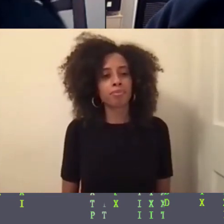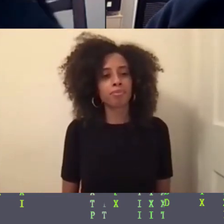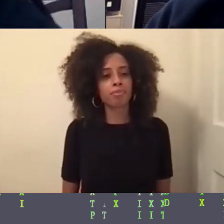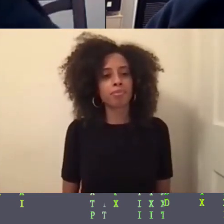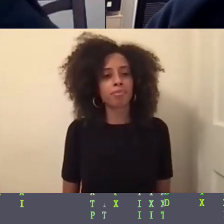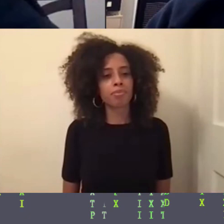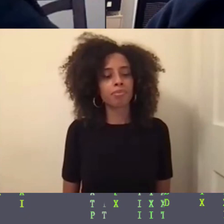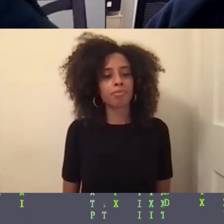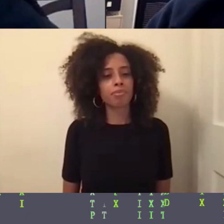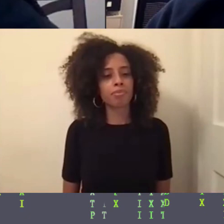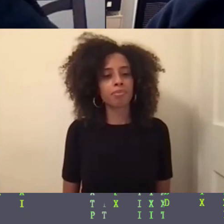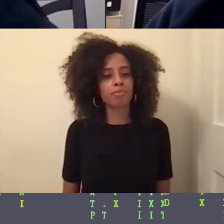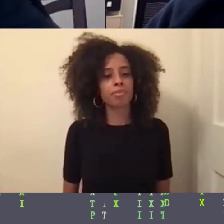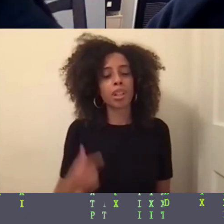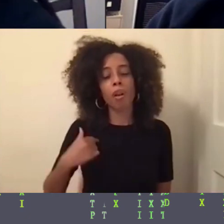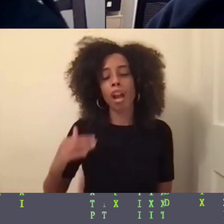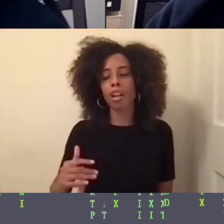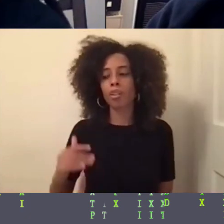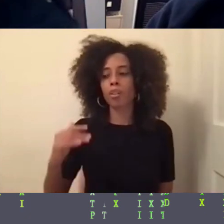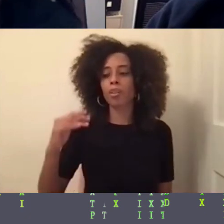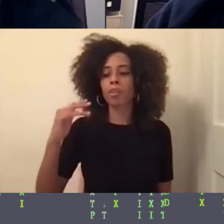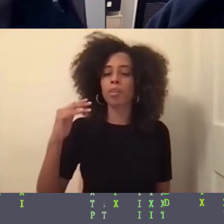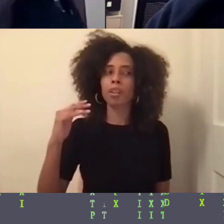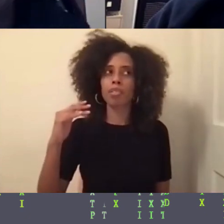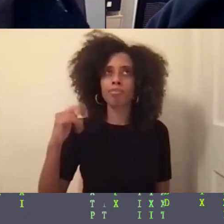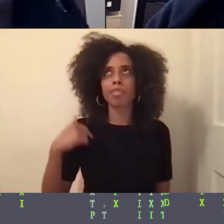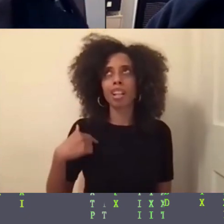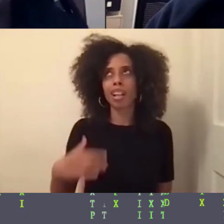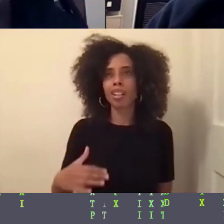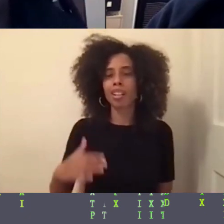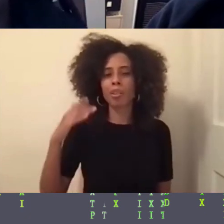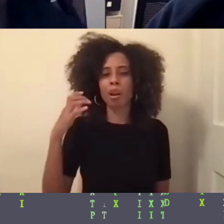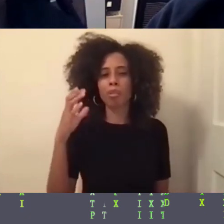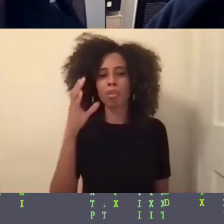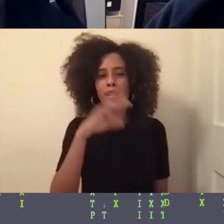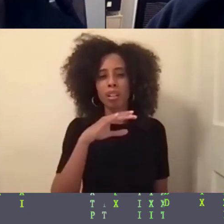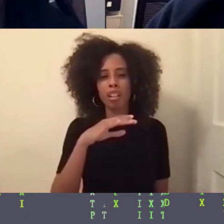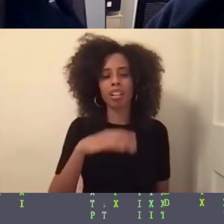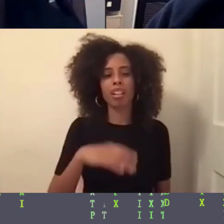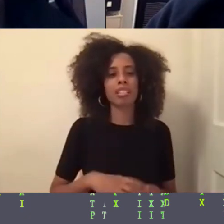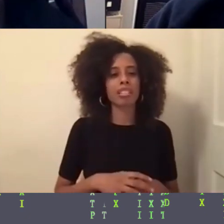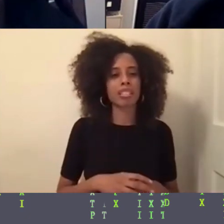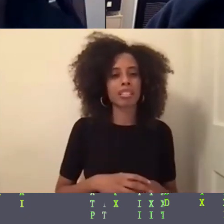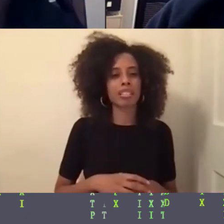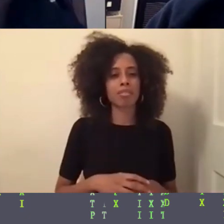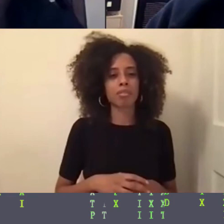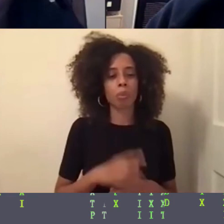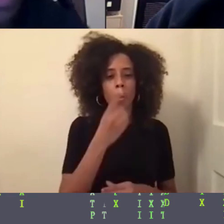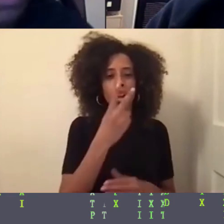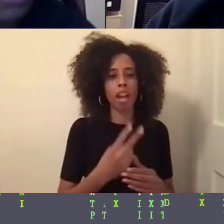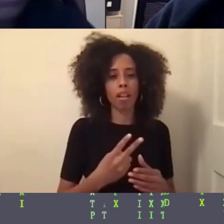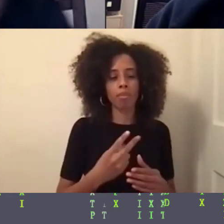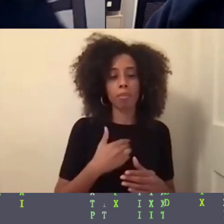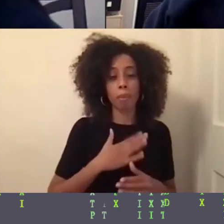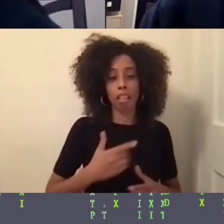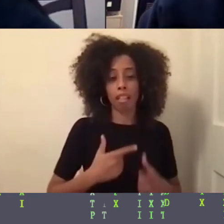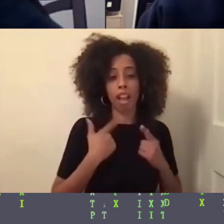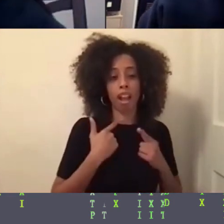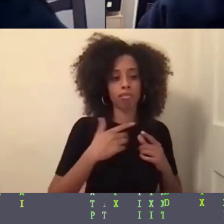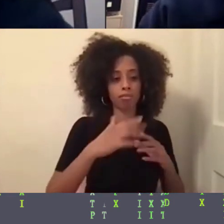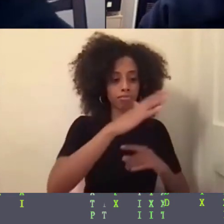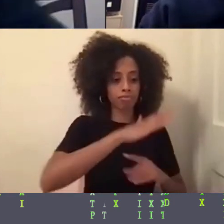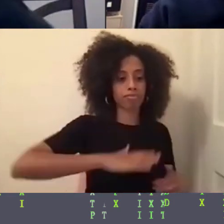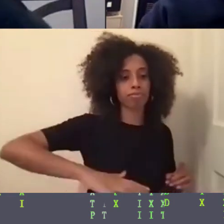I grew up kind of weird because one half of my life I was around, um, white people. then the other half,